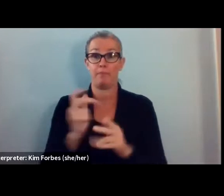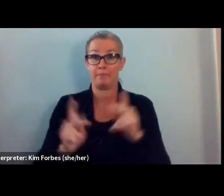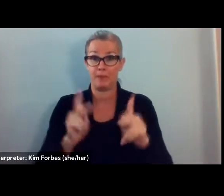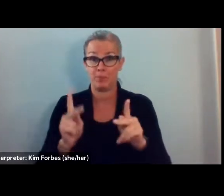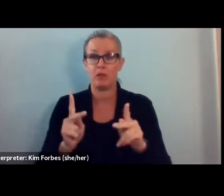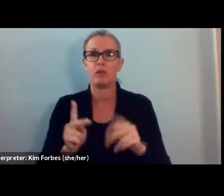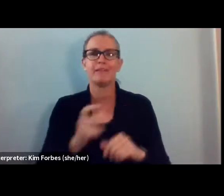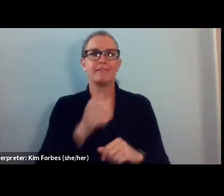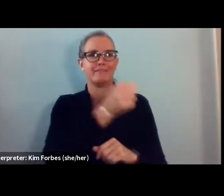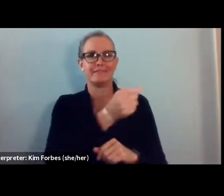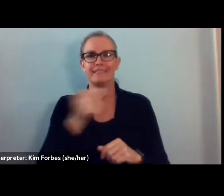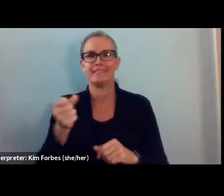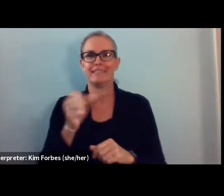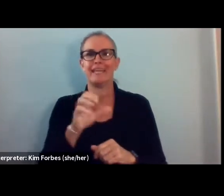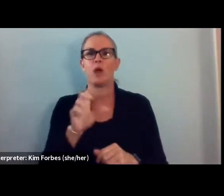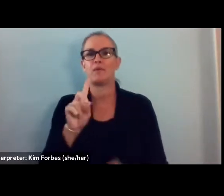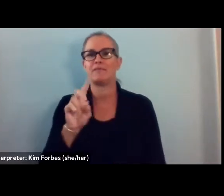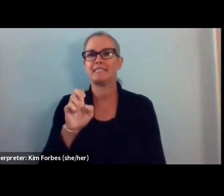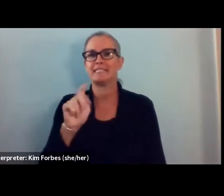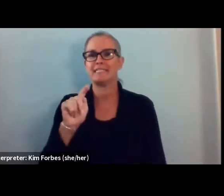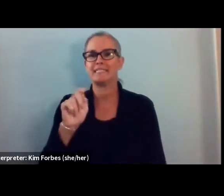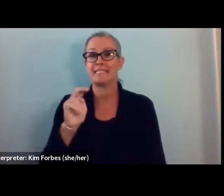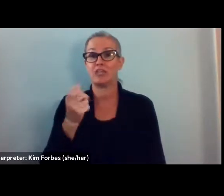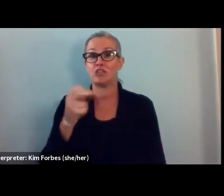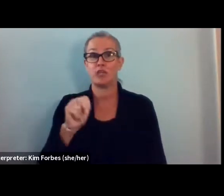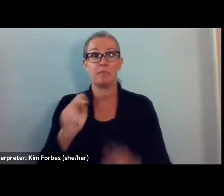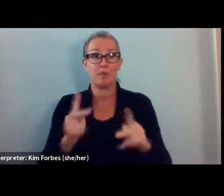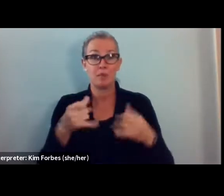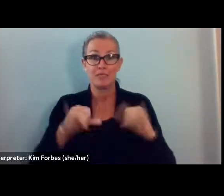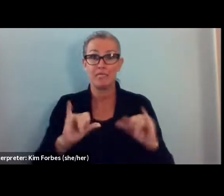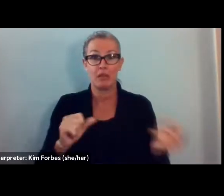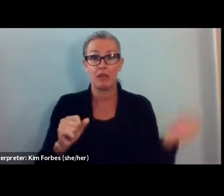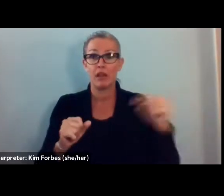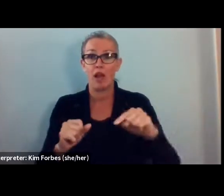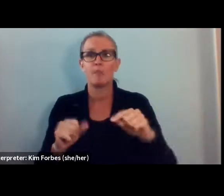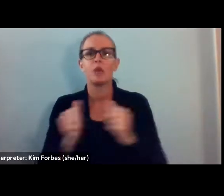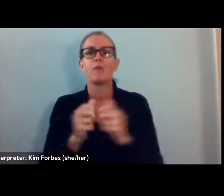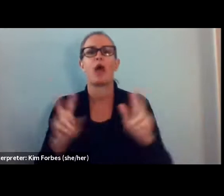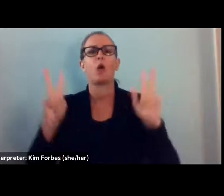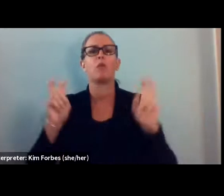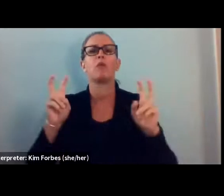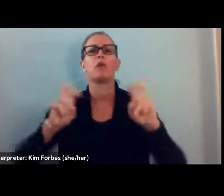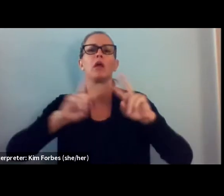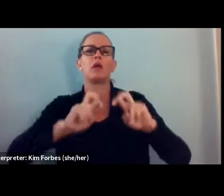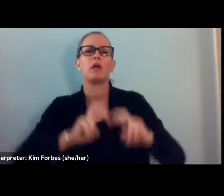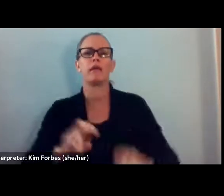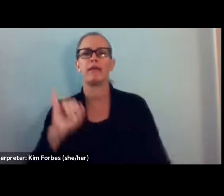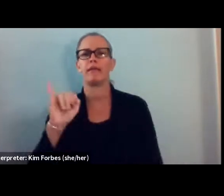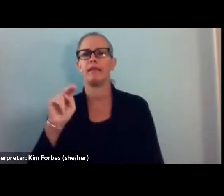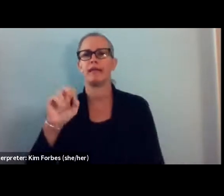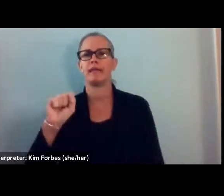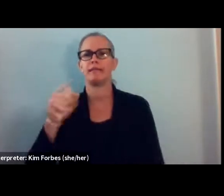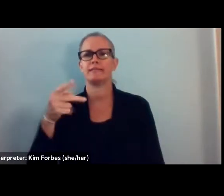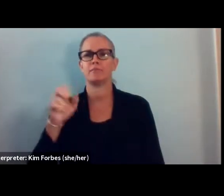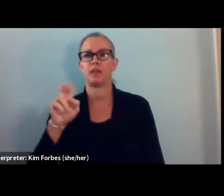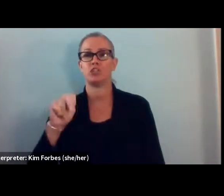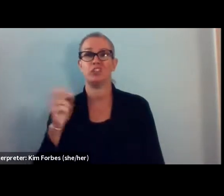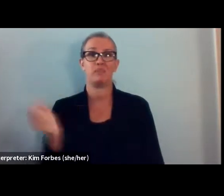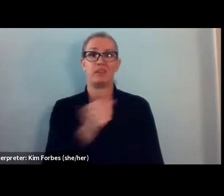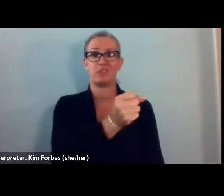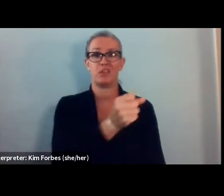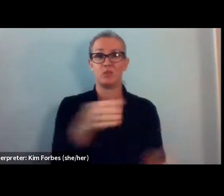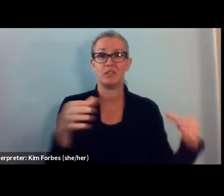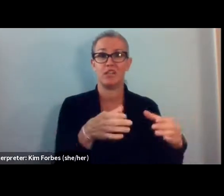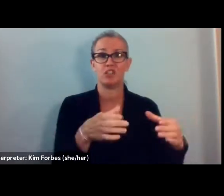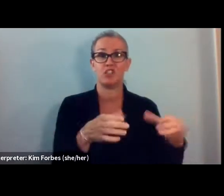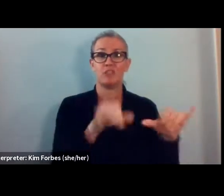So there are people that are still entering without inspection, and some of them are being sent to detention, and they're going to languish